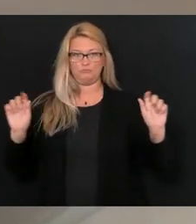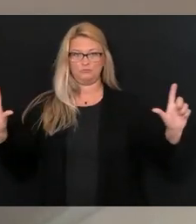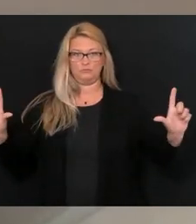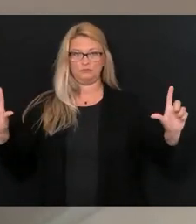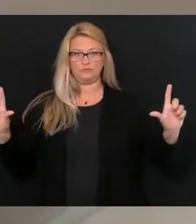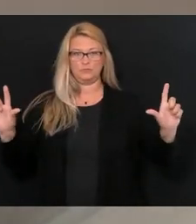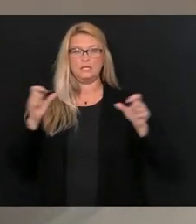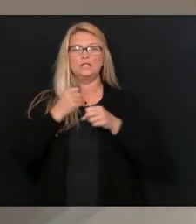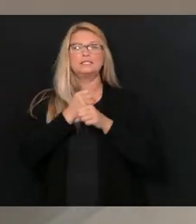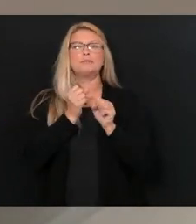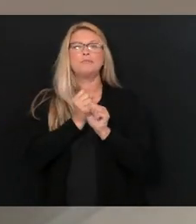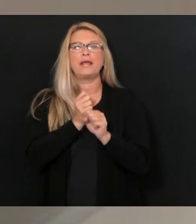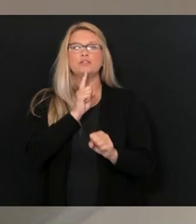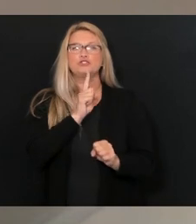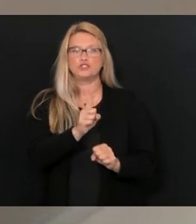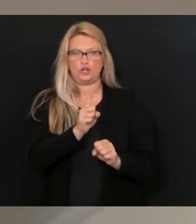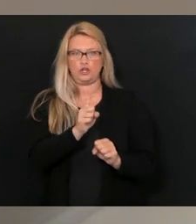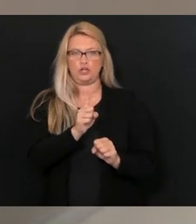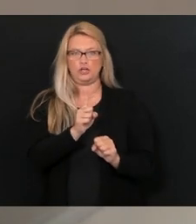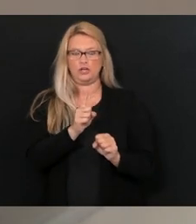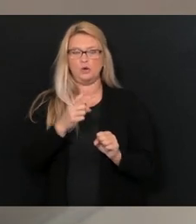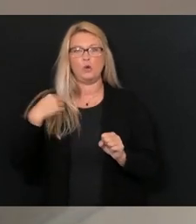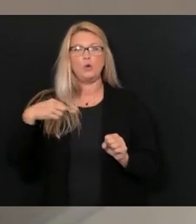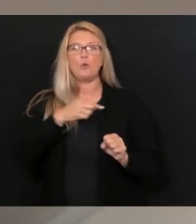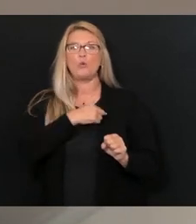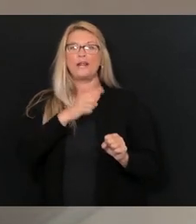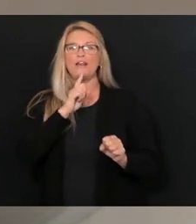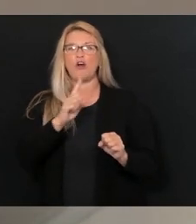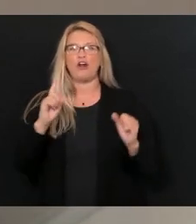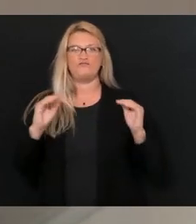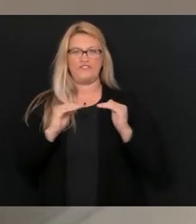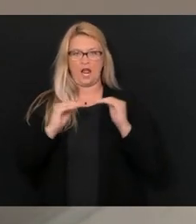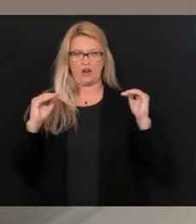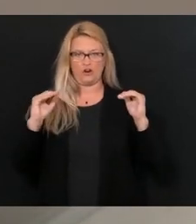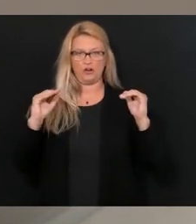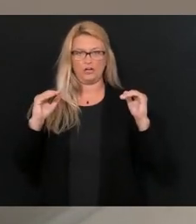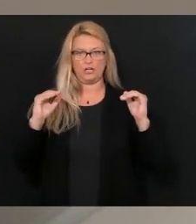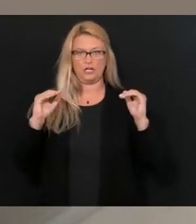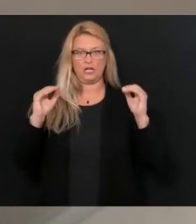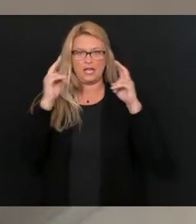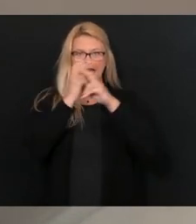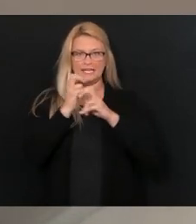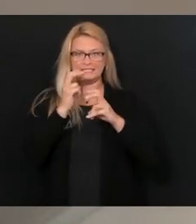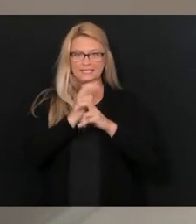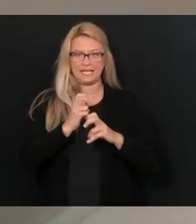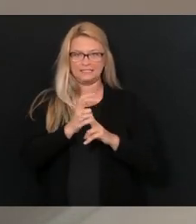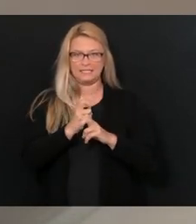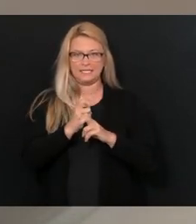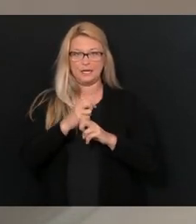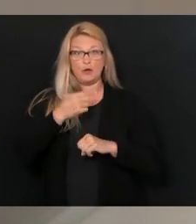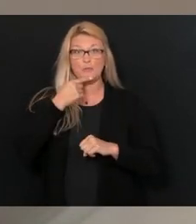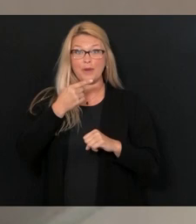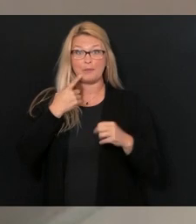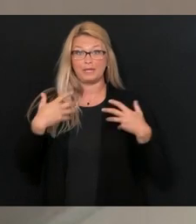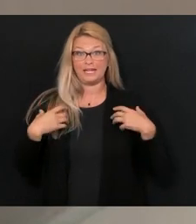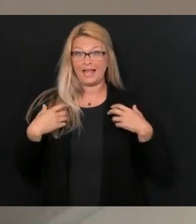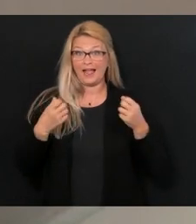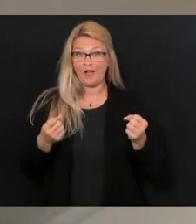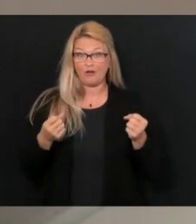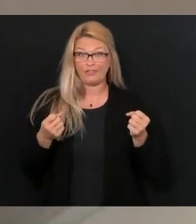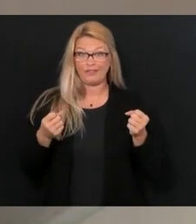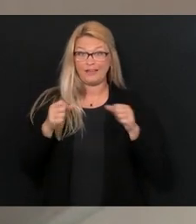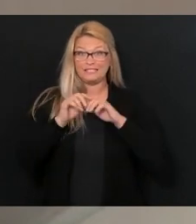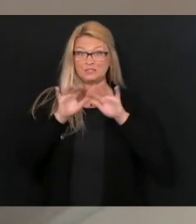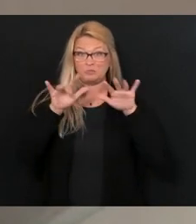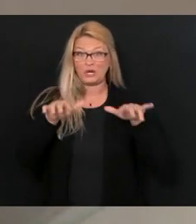to make sure that we are fairly assessing the public health spread of COVID-19 in